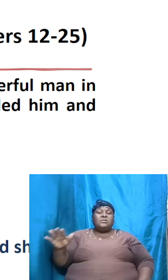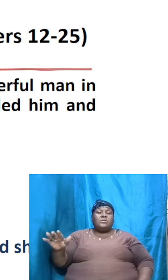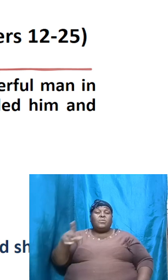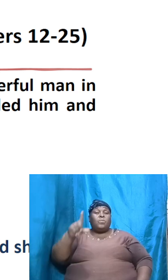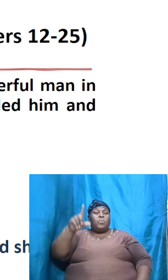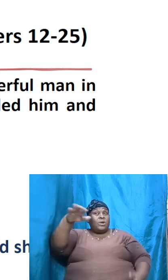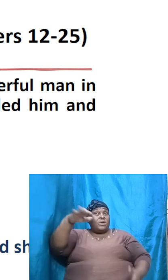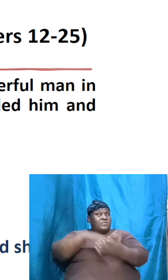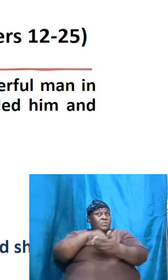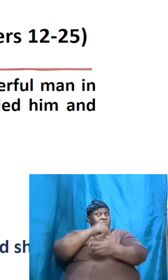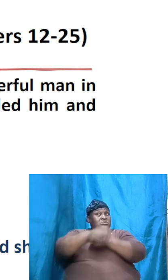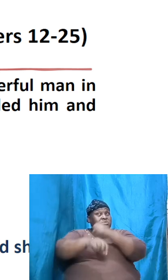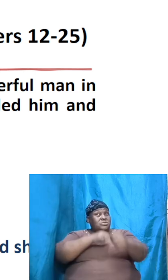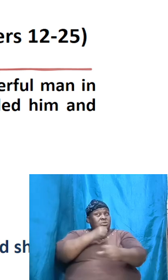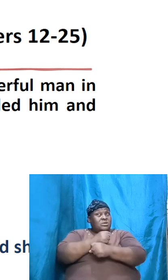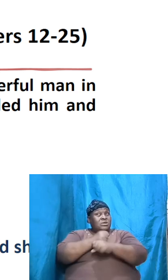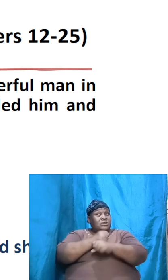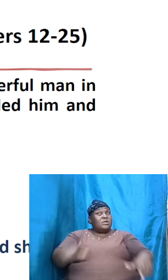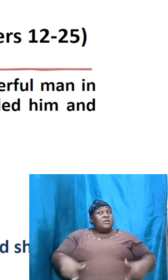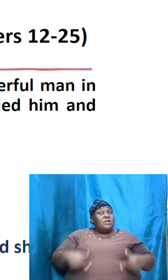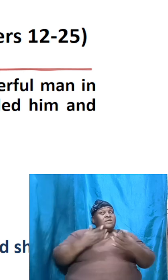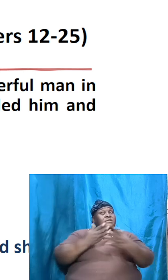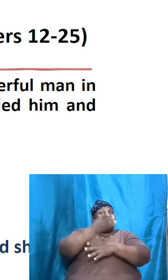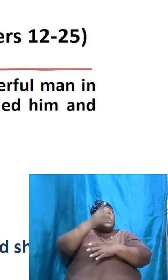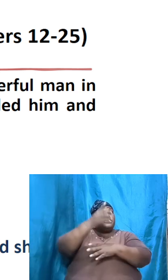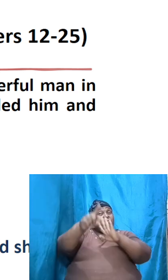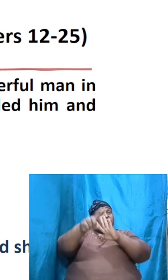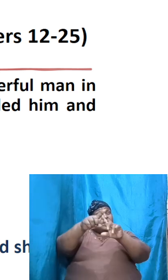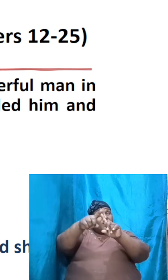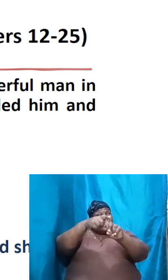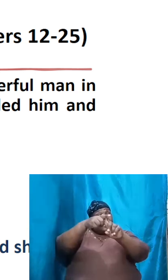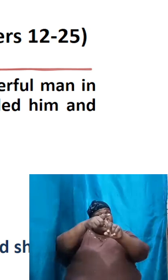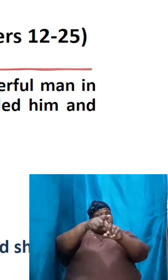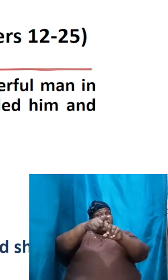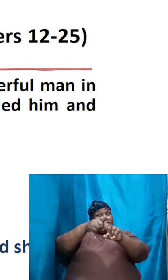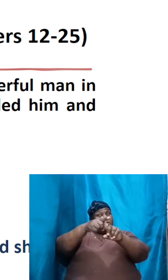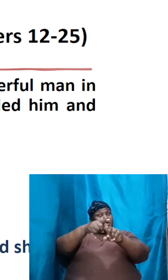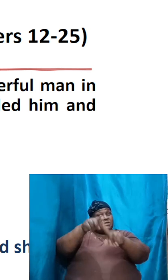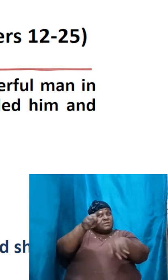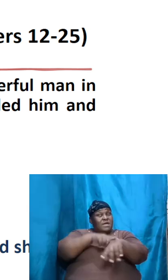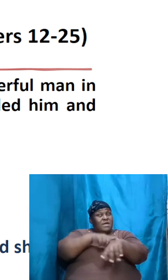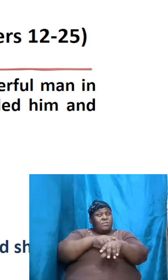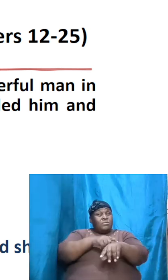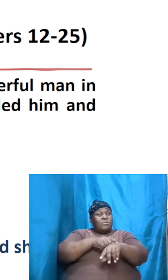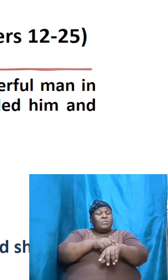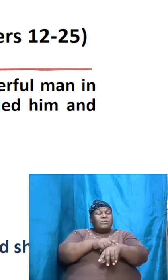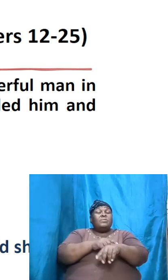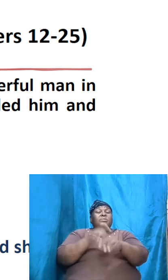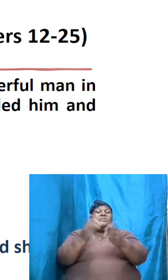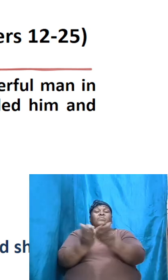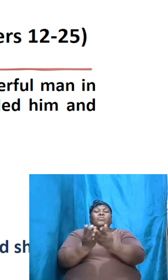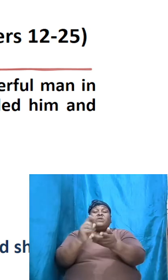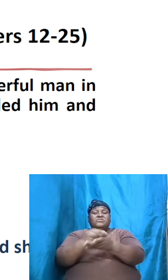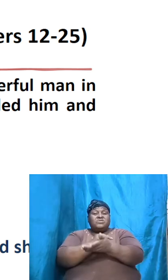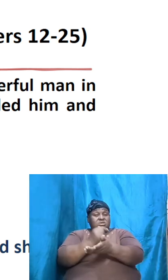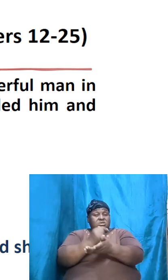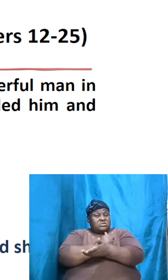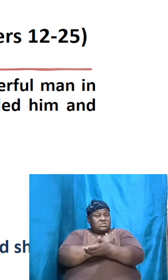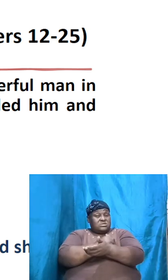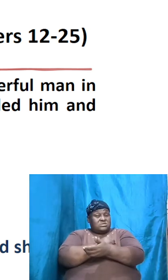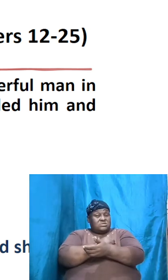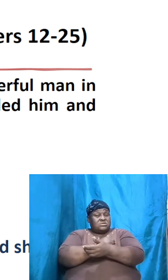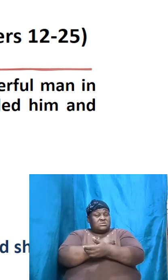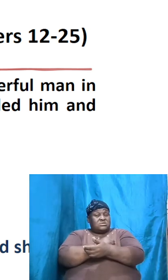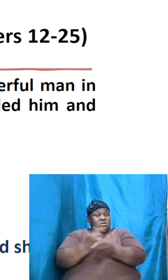He lived through half of the period that the book of Genesis comprised. And folks are probably